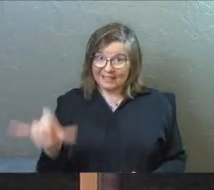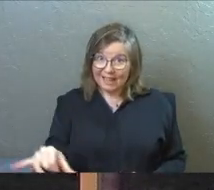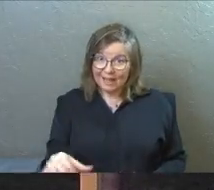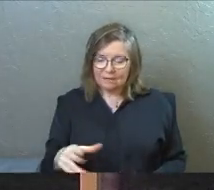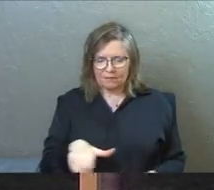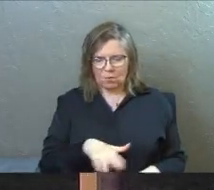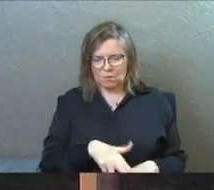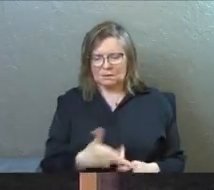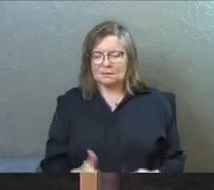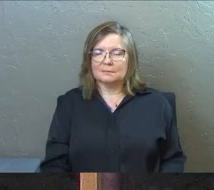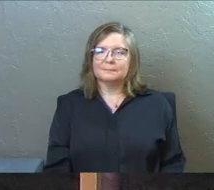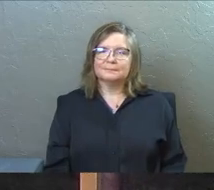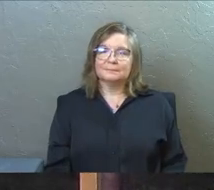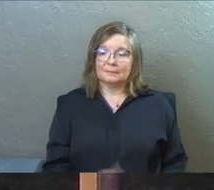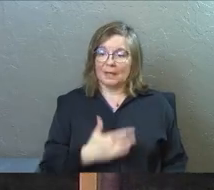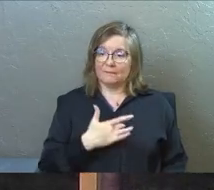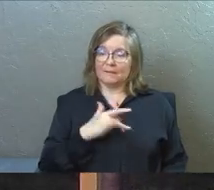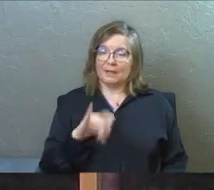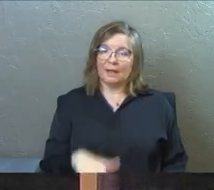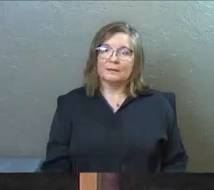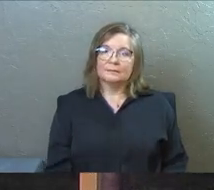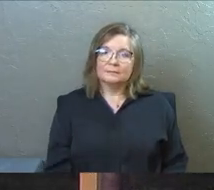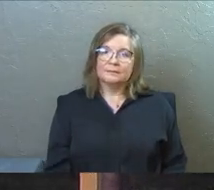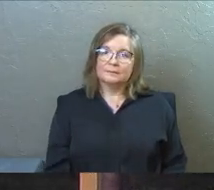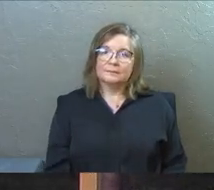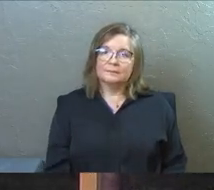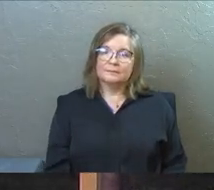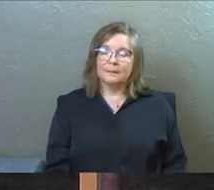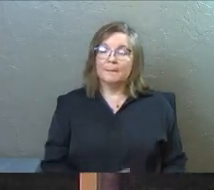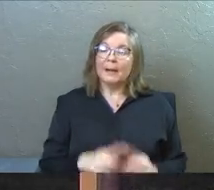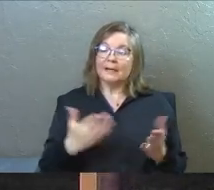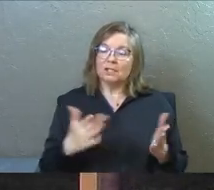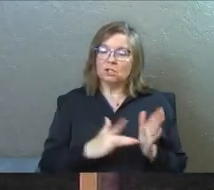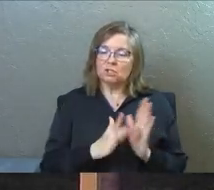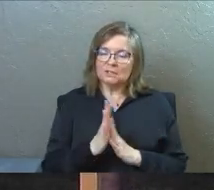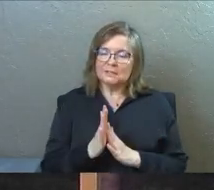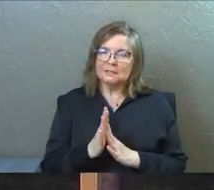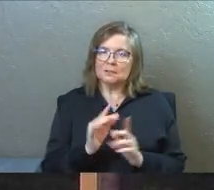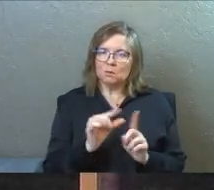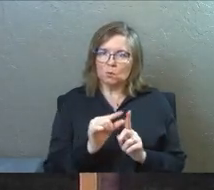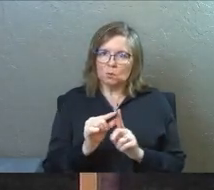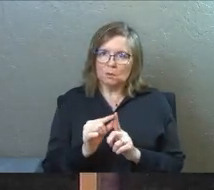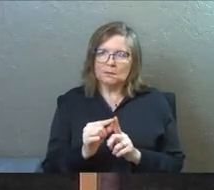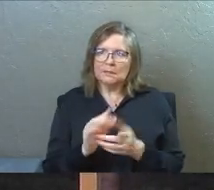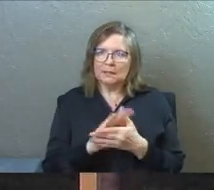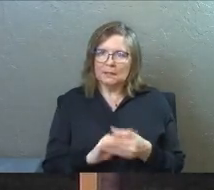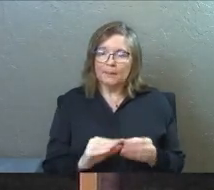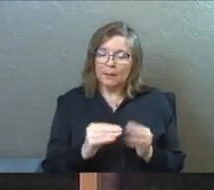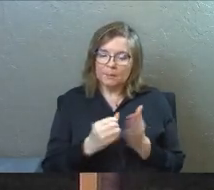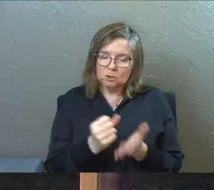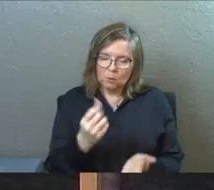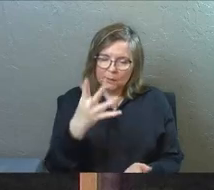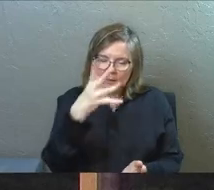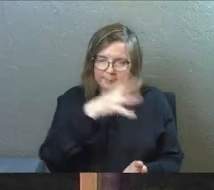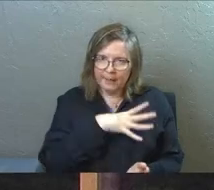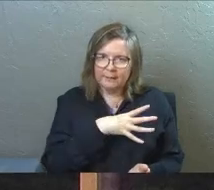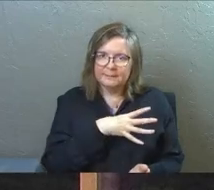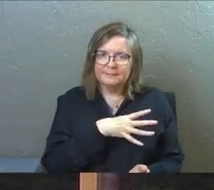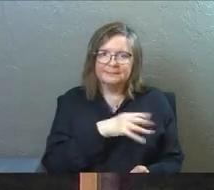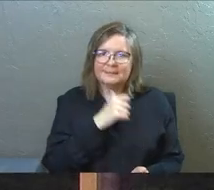that? Of course. I feel that. But hear Jesus' words in his parable to the rich man.